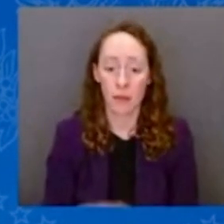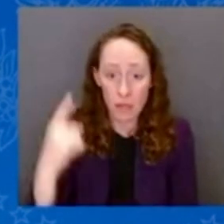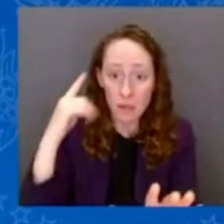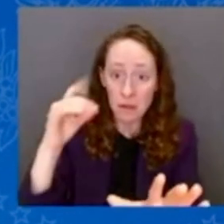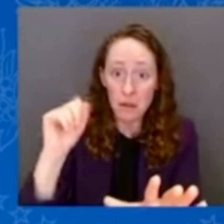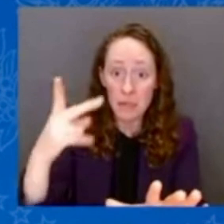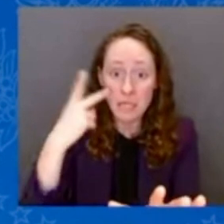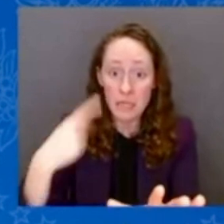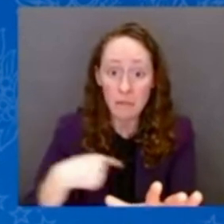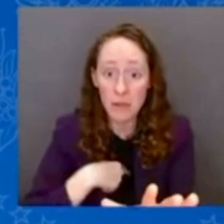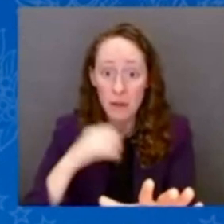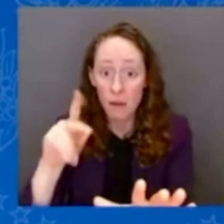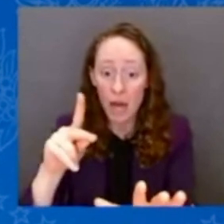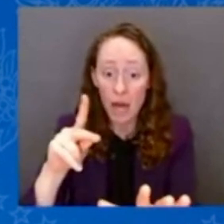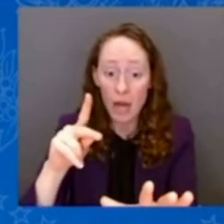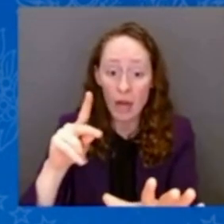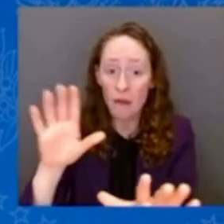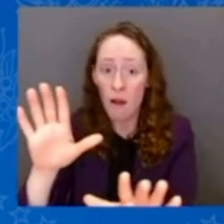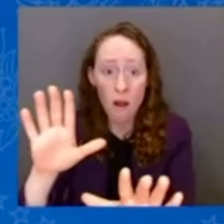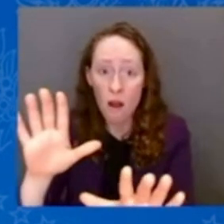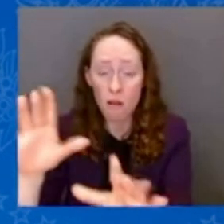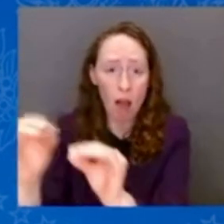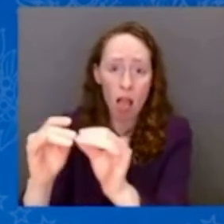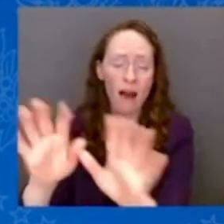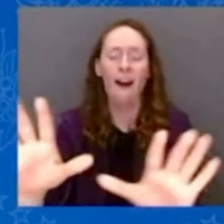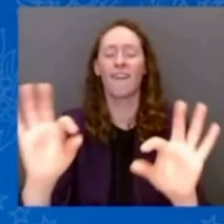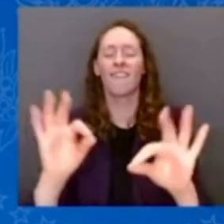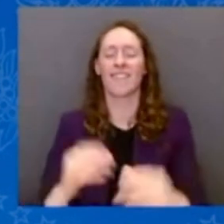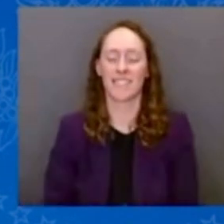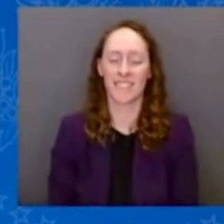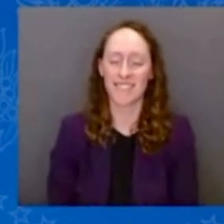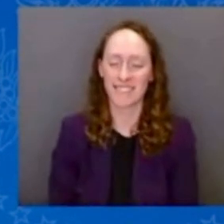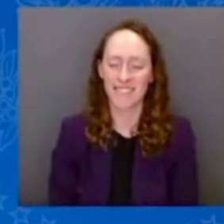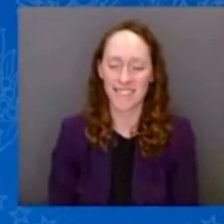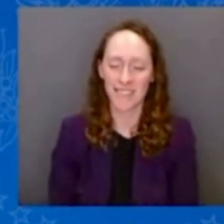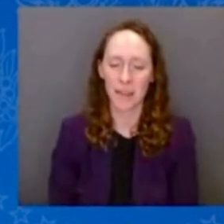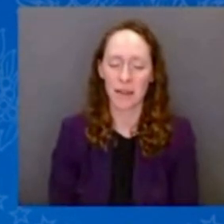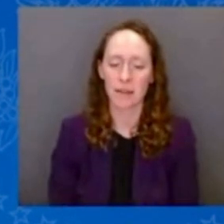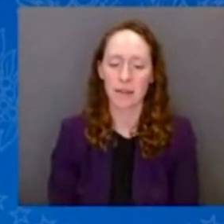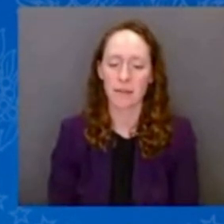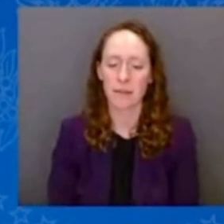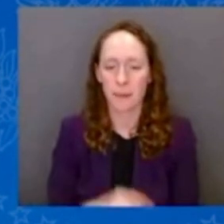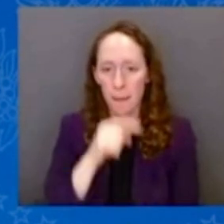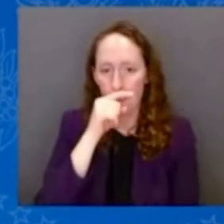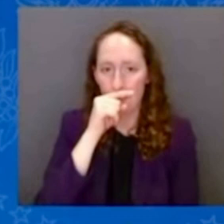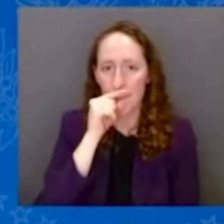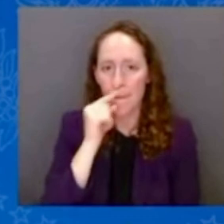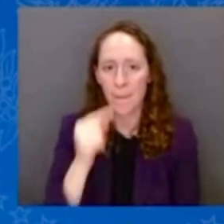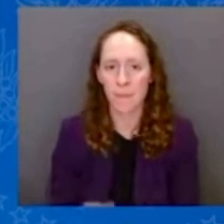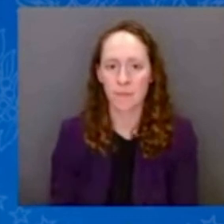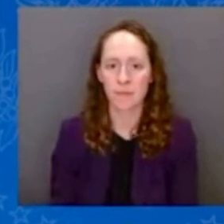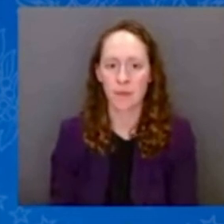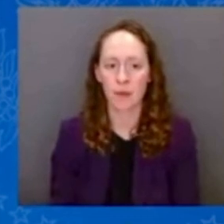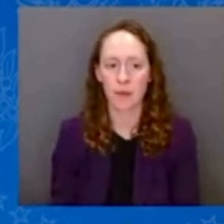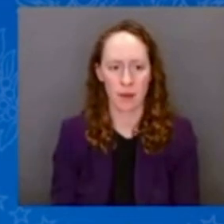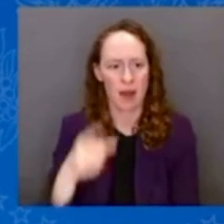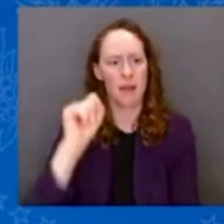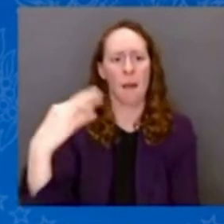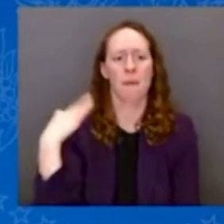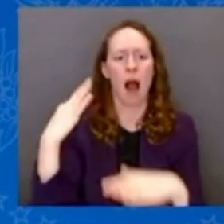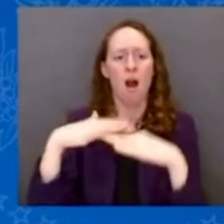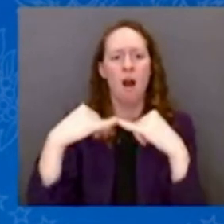Look, you know, you can also apply for assistance for FEMA online. On the online is disasterassistance